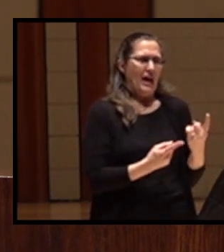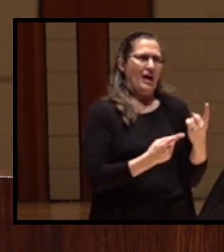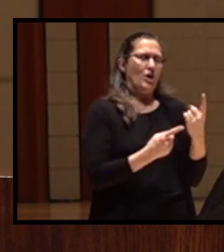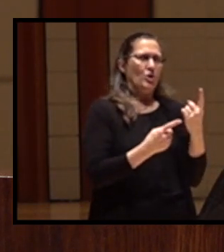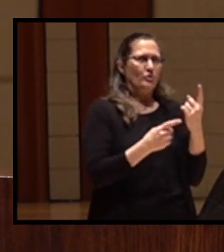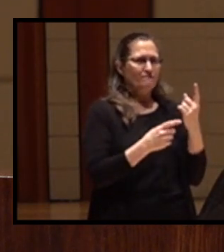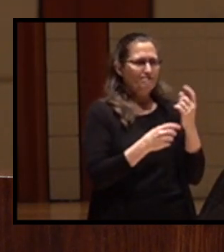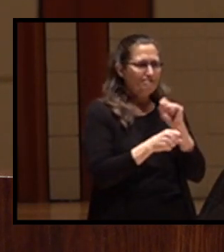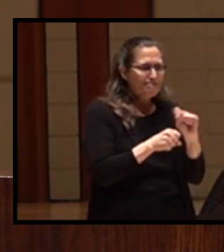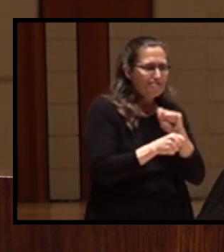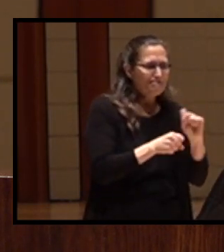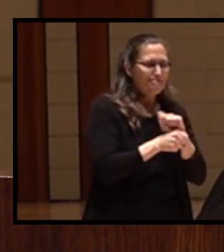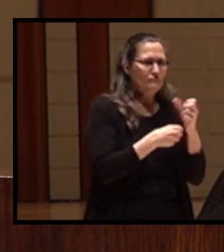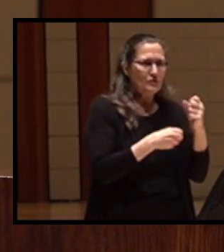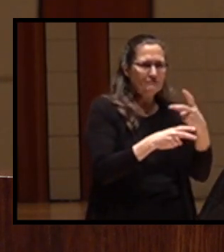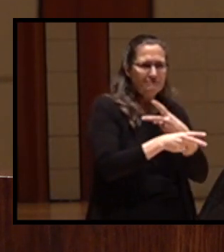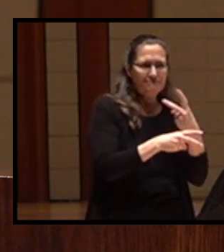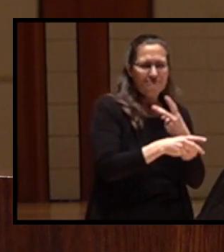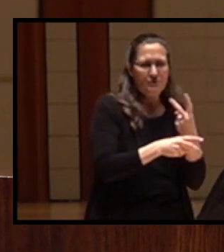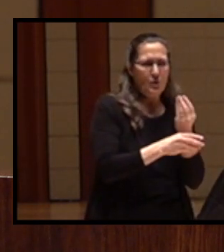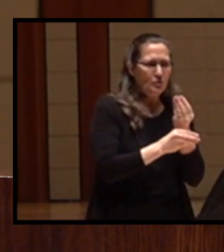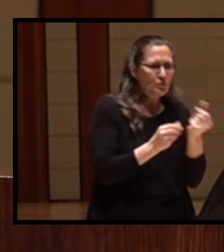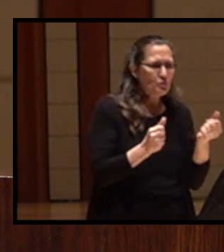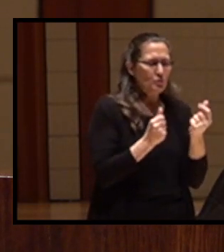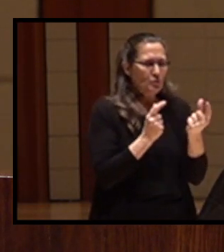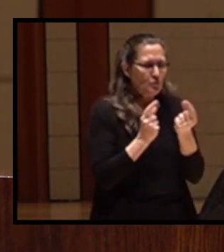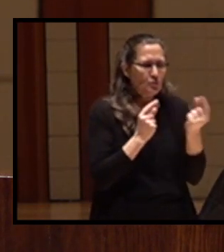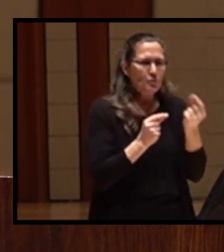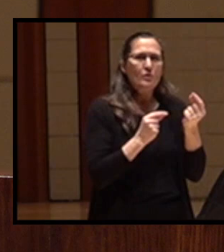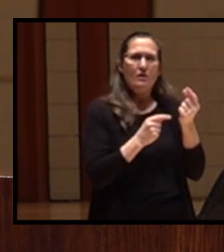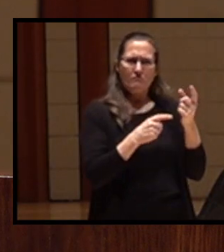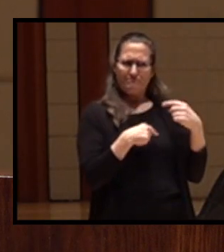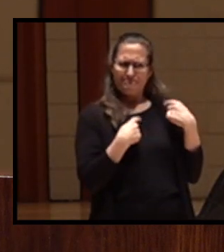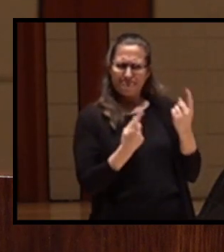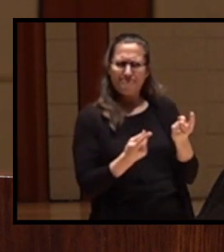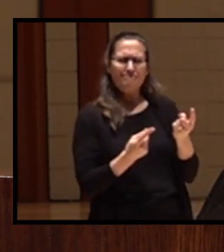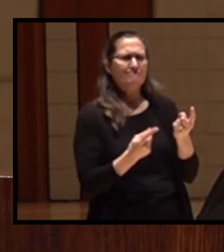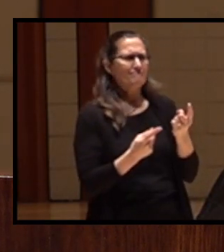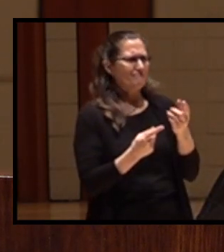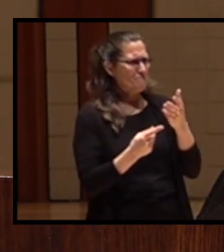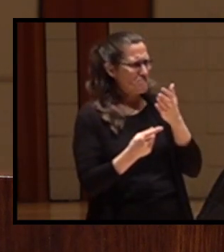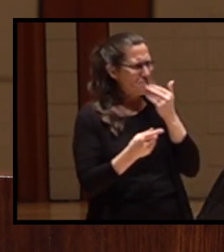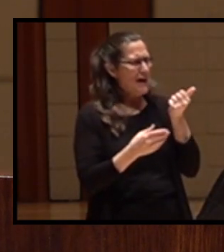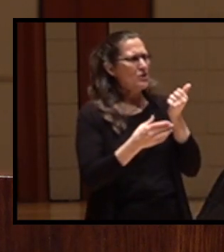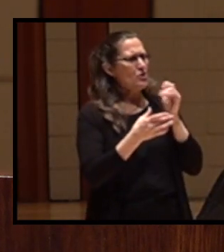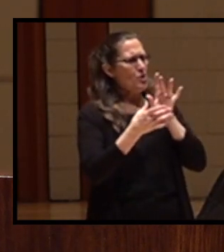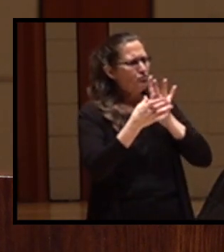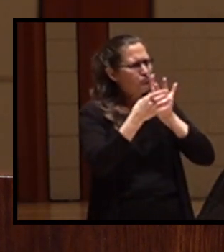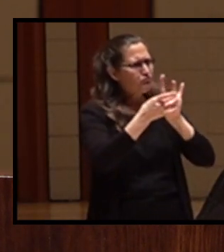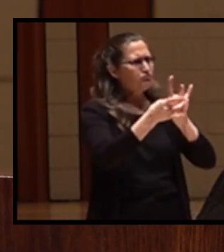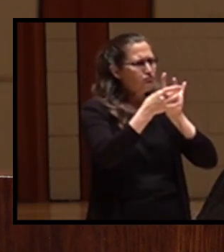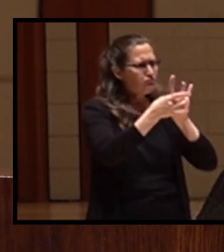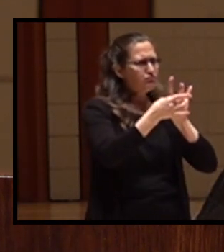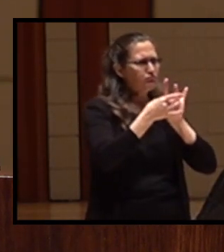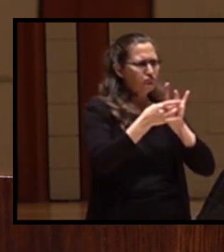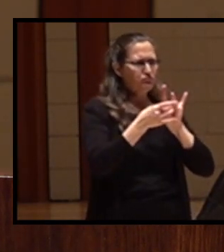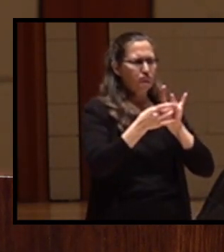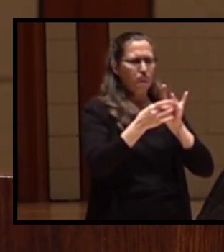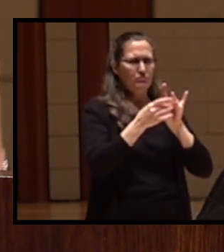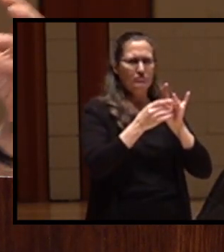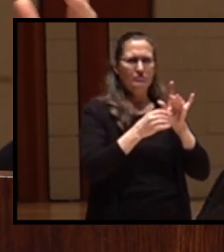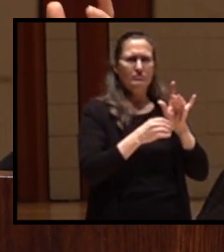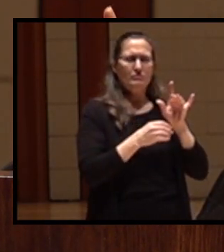I can say that we have built better relationships with all the people in the Klamath Basin. The